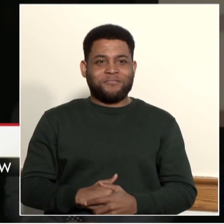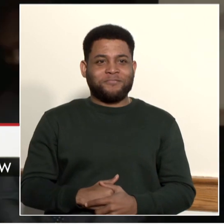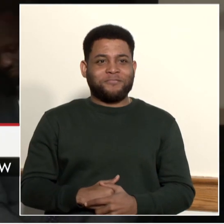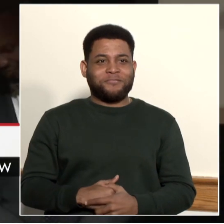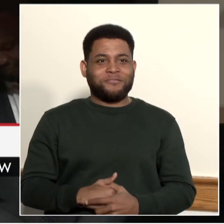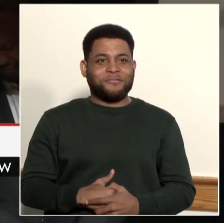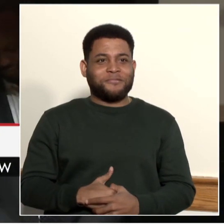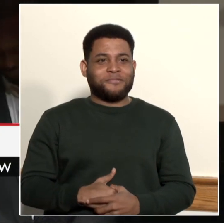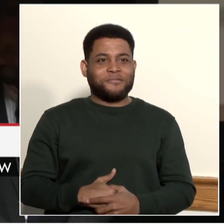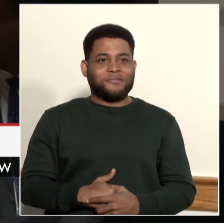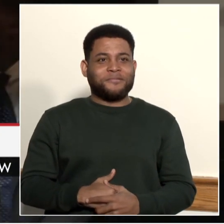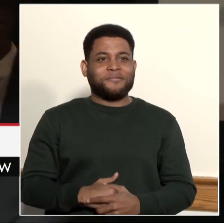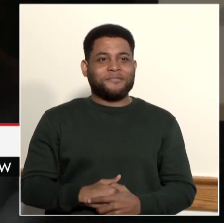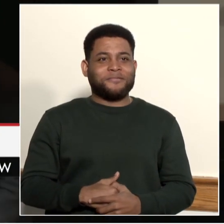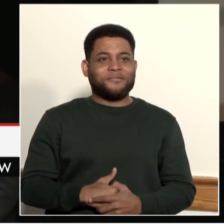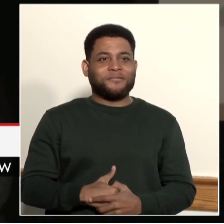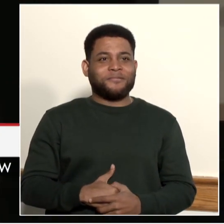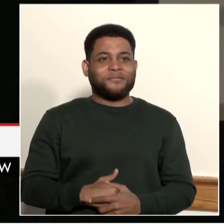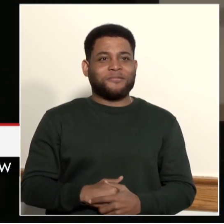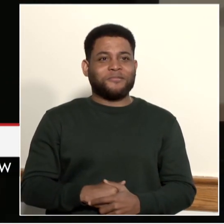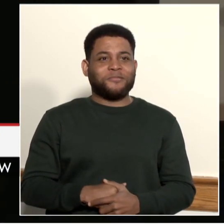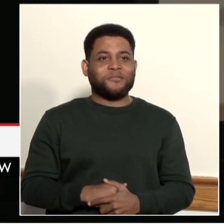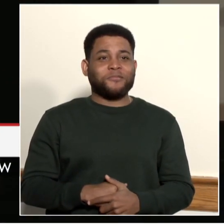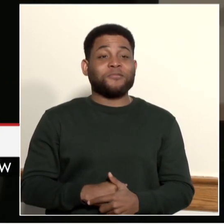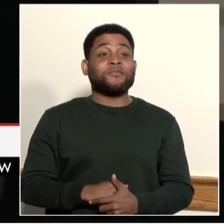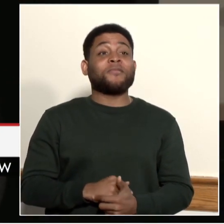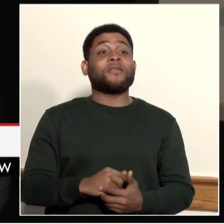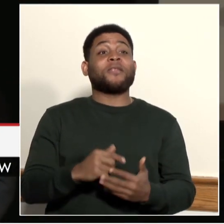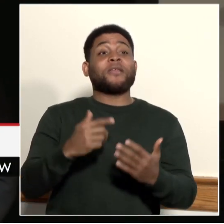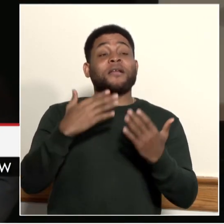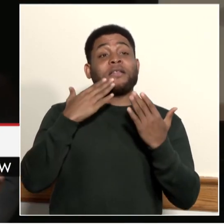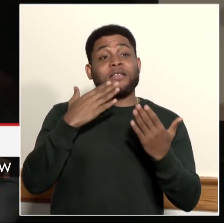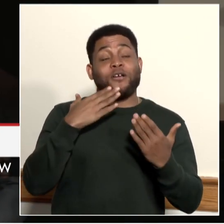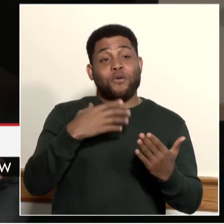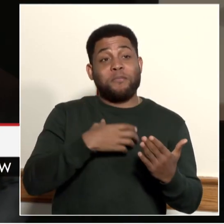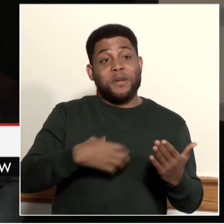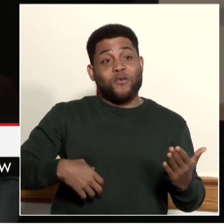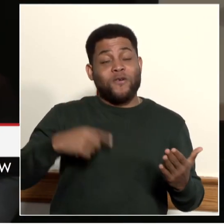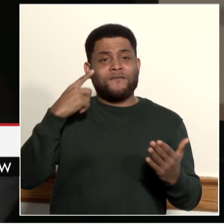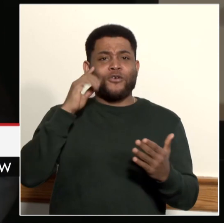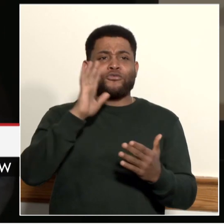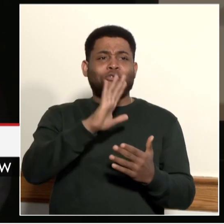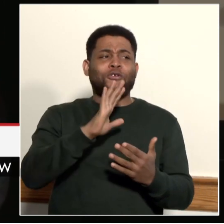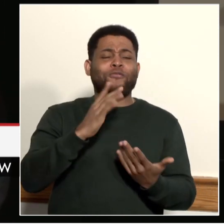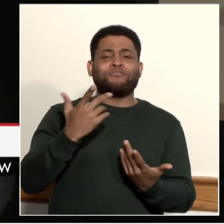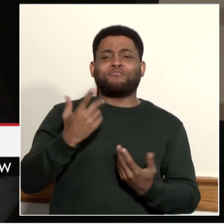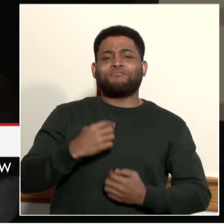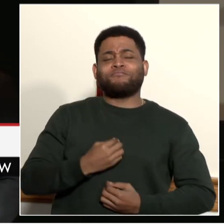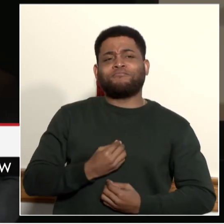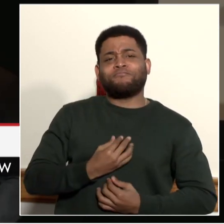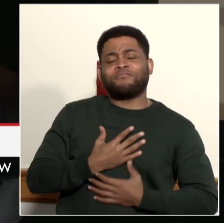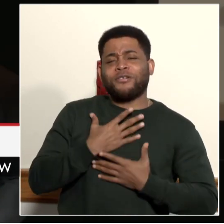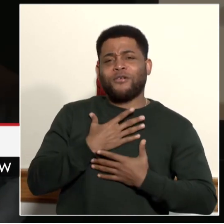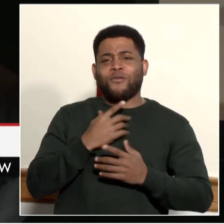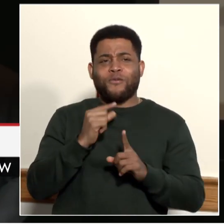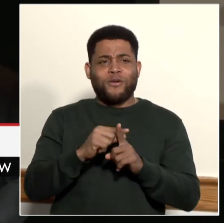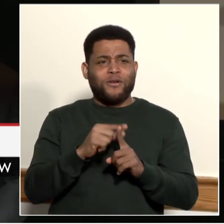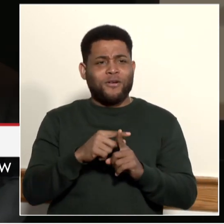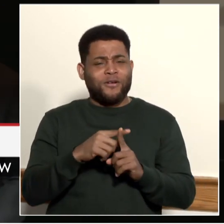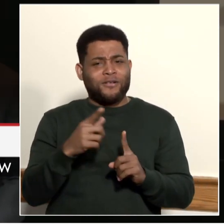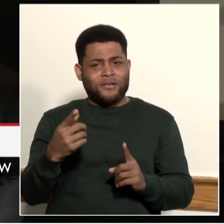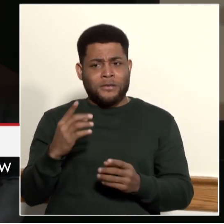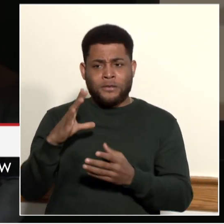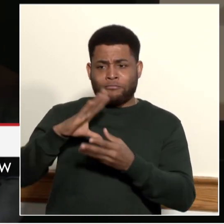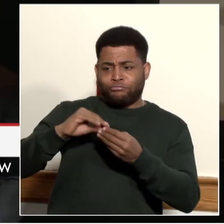Thank you, Mayor Bowser, for those inspiring words. Mayor, in fact, your inspiration for us to rename this